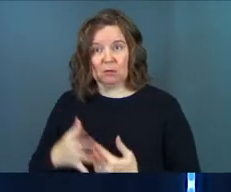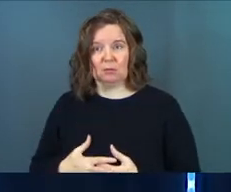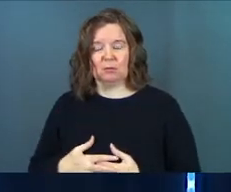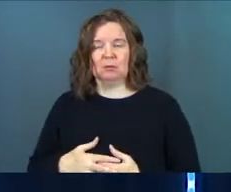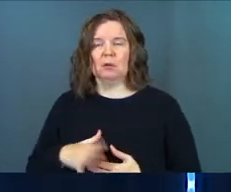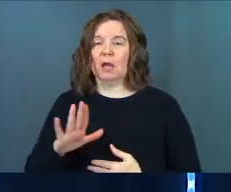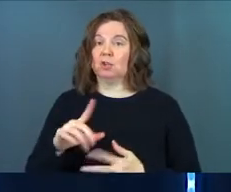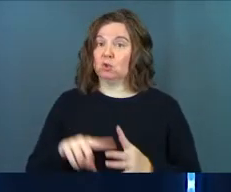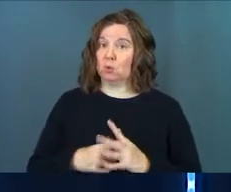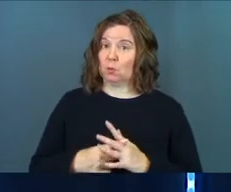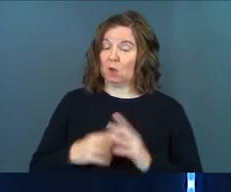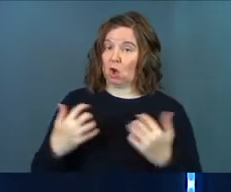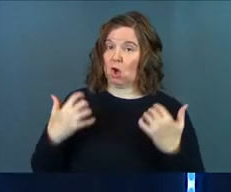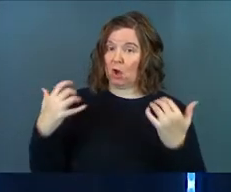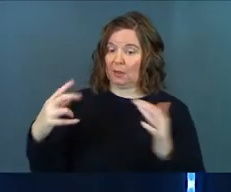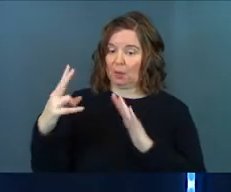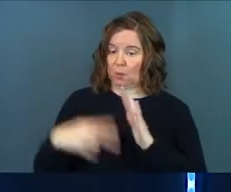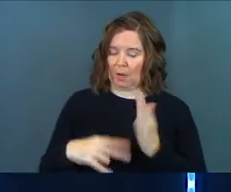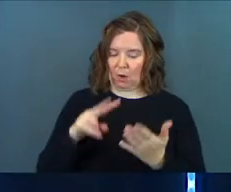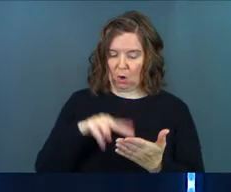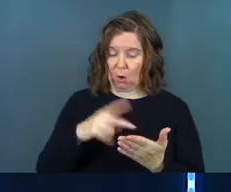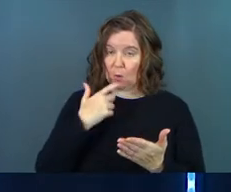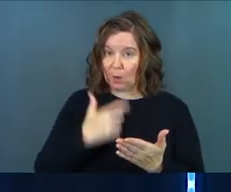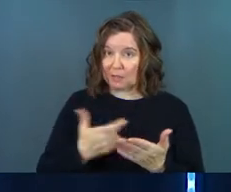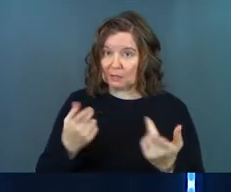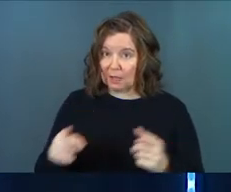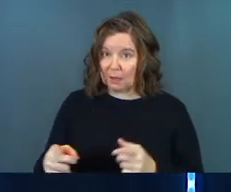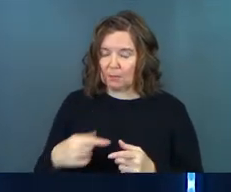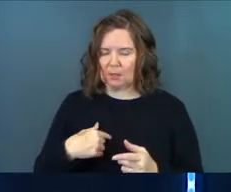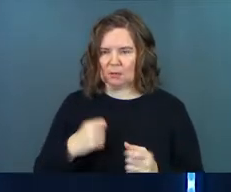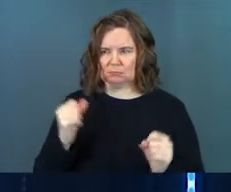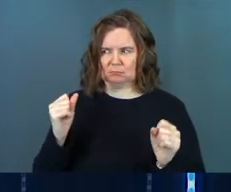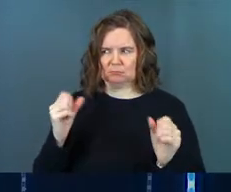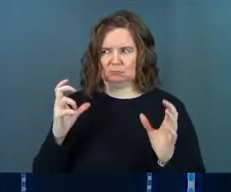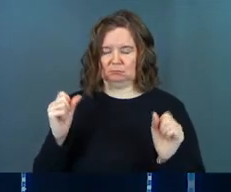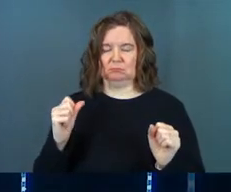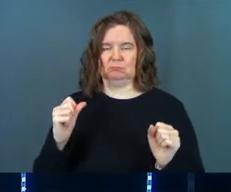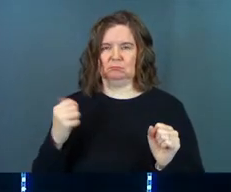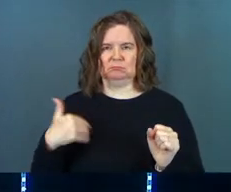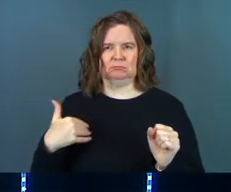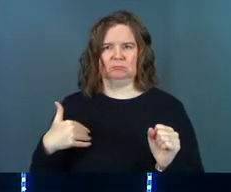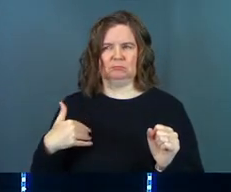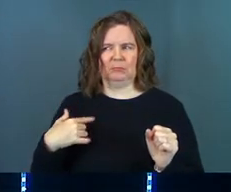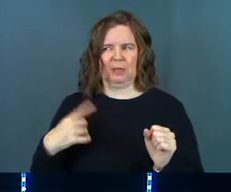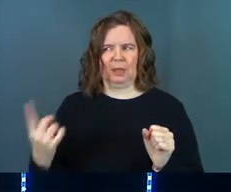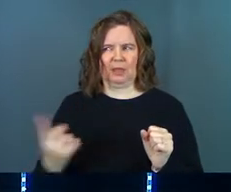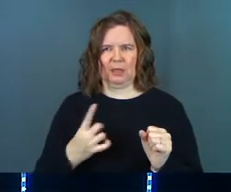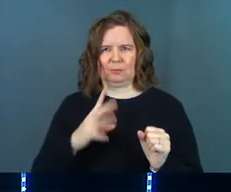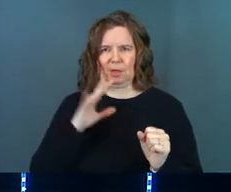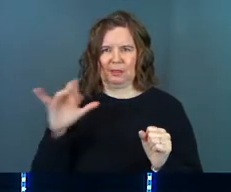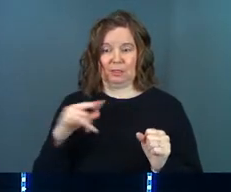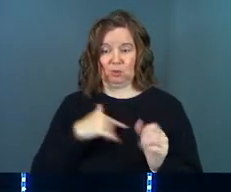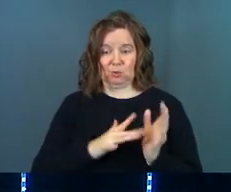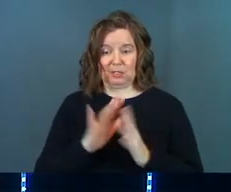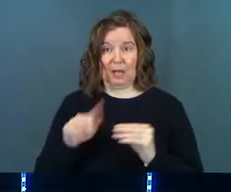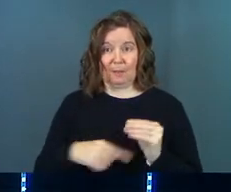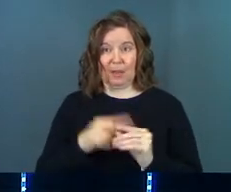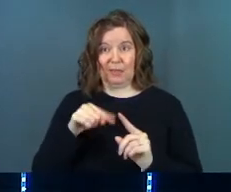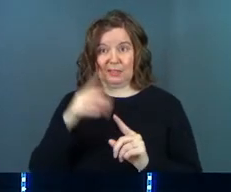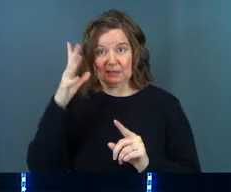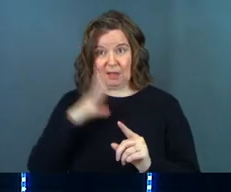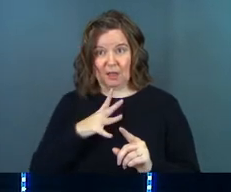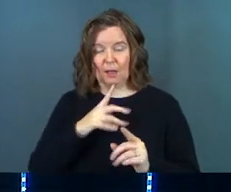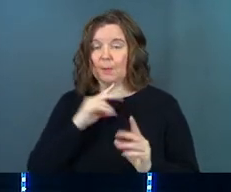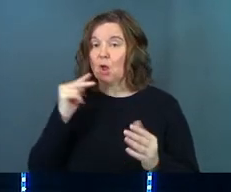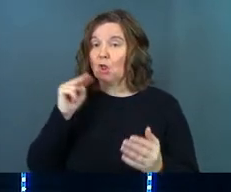to the original audience that read this story or watched this thing unfold, they would have been very surprised that they came talking like this to Jesus. But